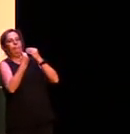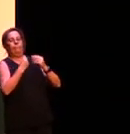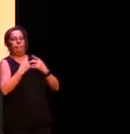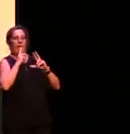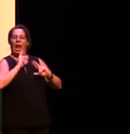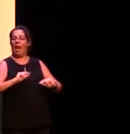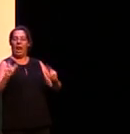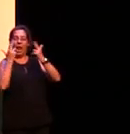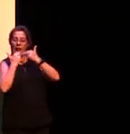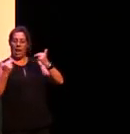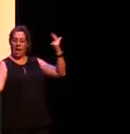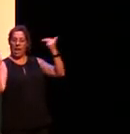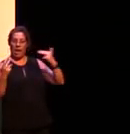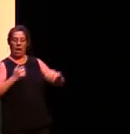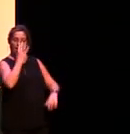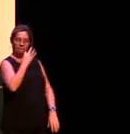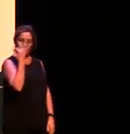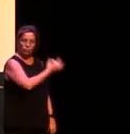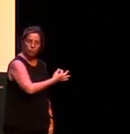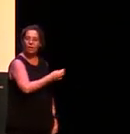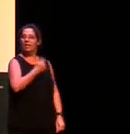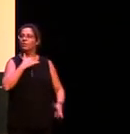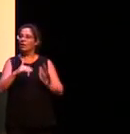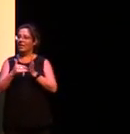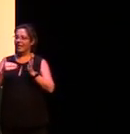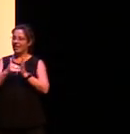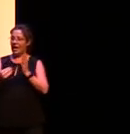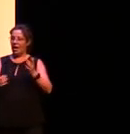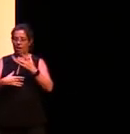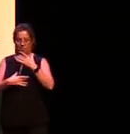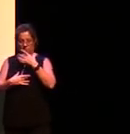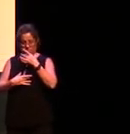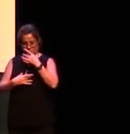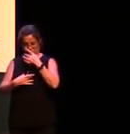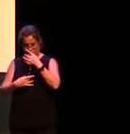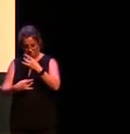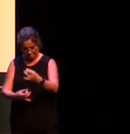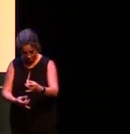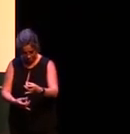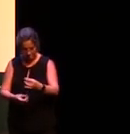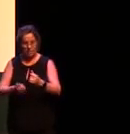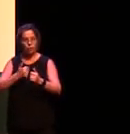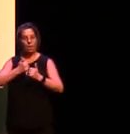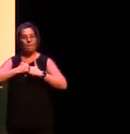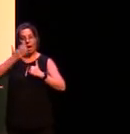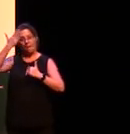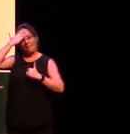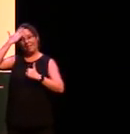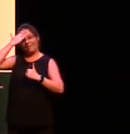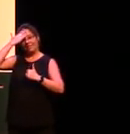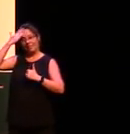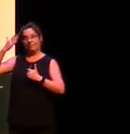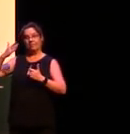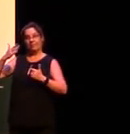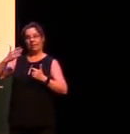so look I look at it really fascinatingly and our language on the coast is Durga right and in my mother's language south